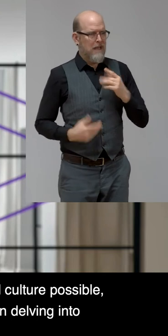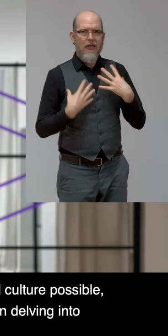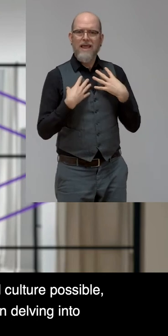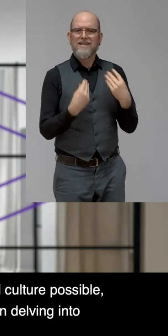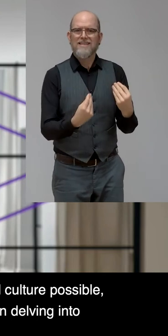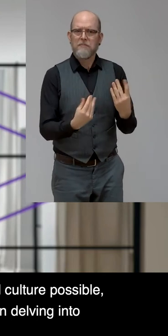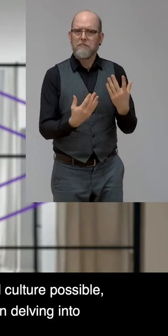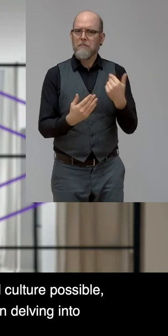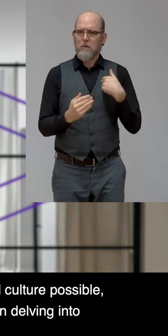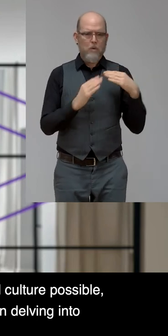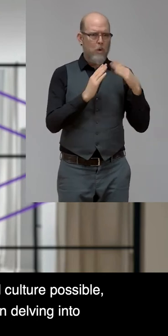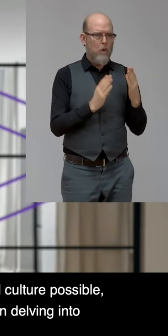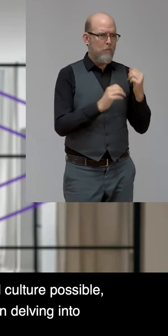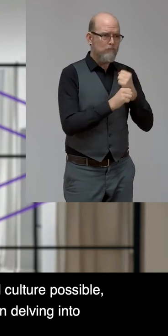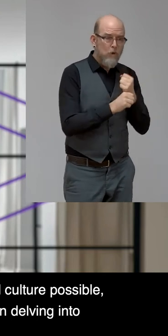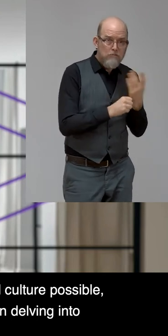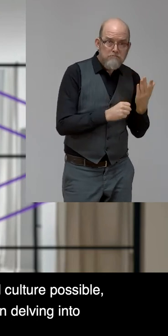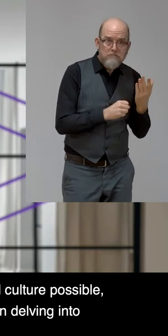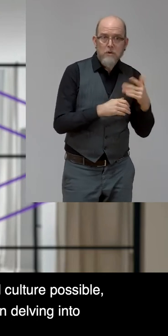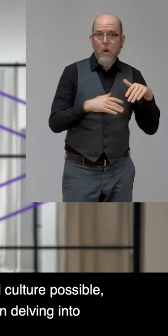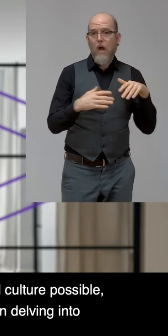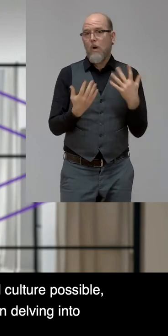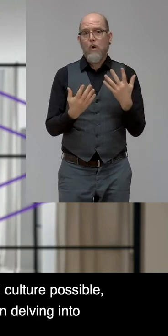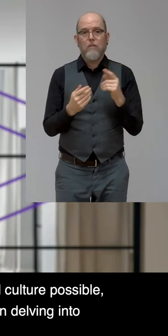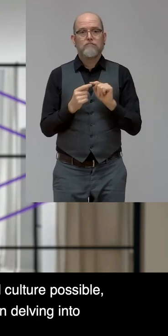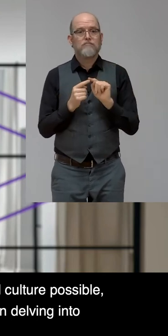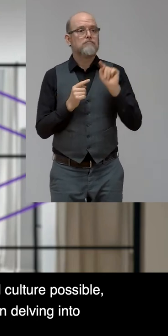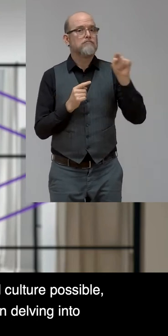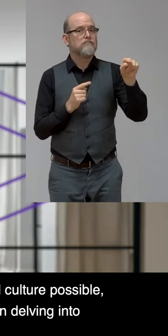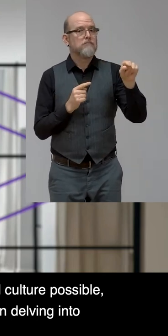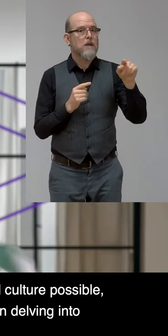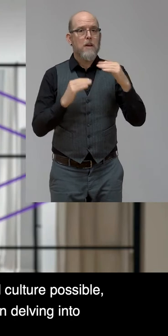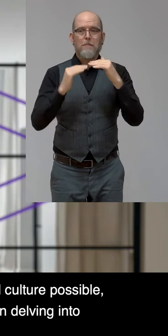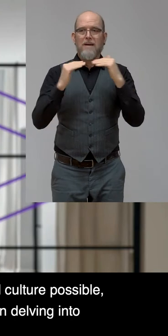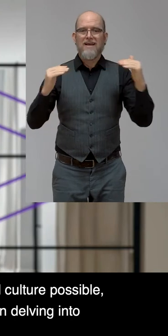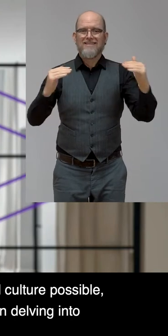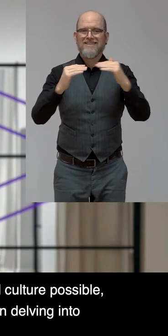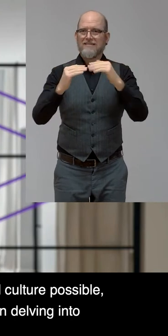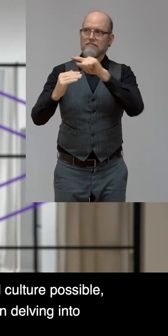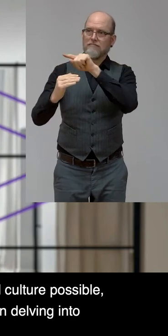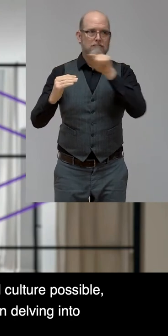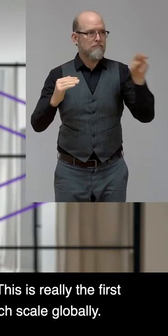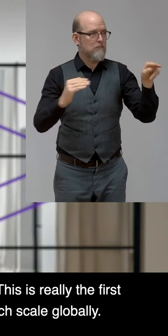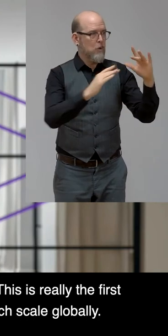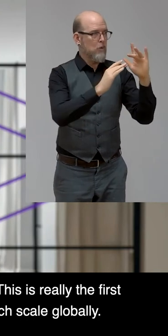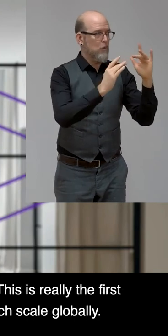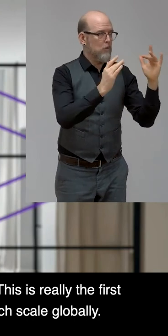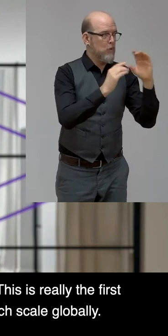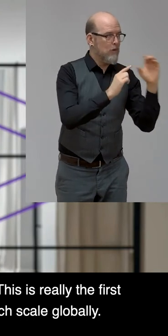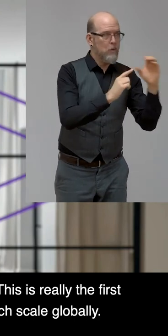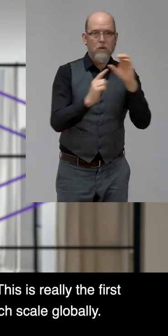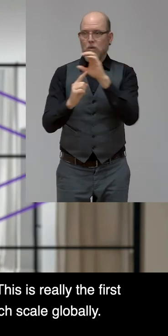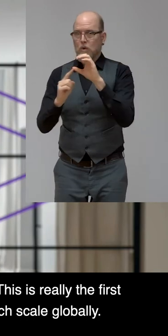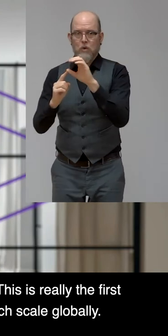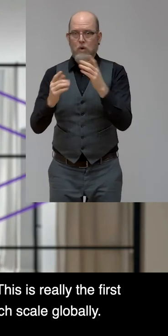most equal culture possible, that's what's desired. So, you know, Accenture has been delving into this concept